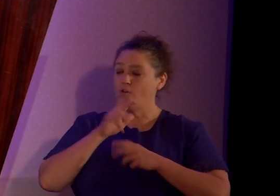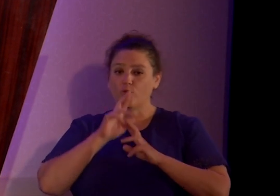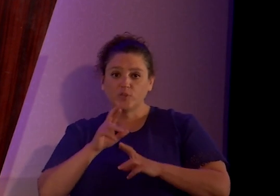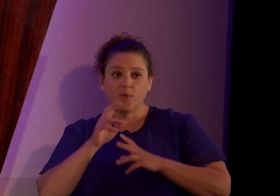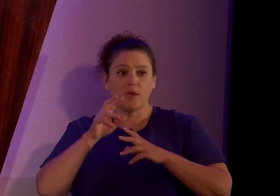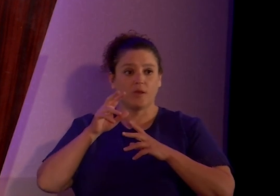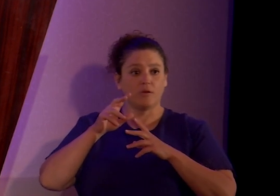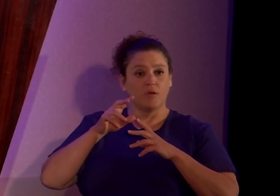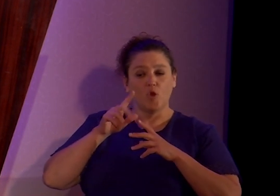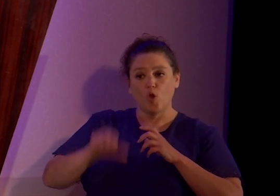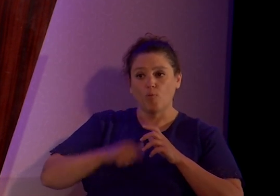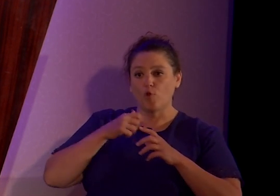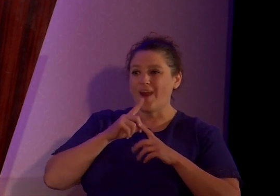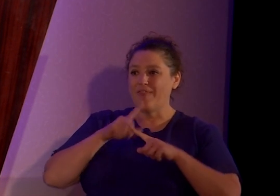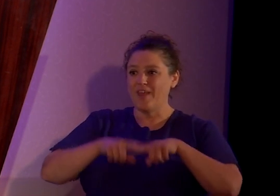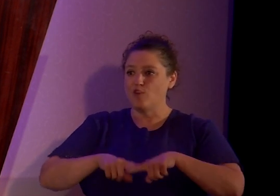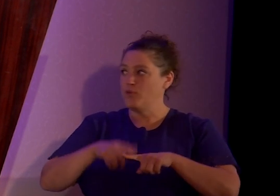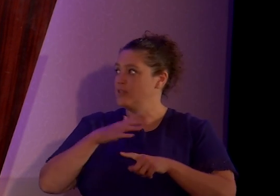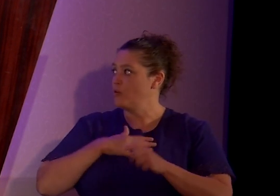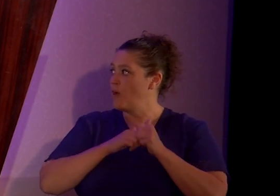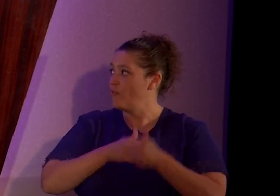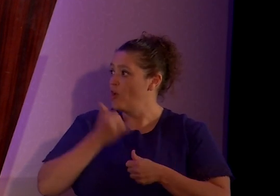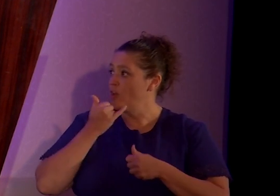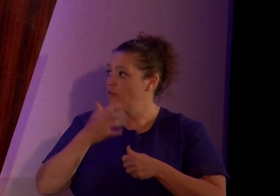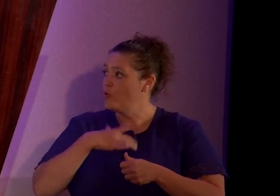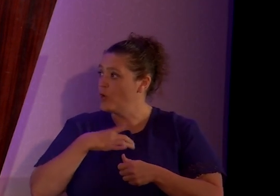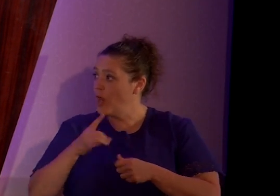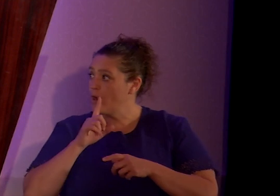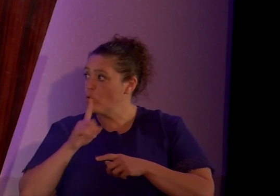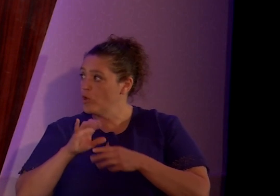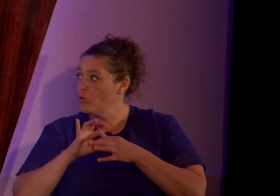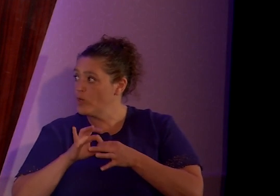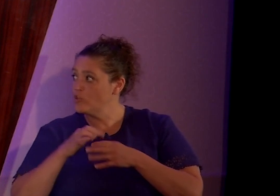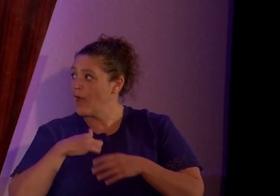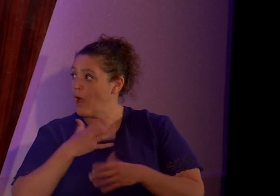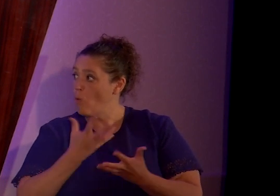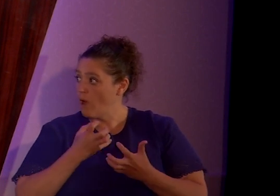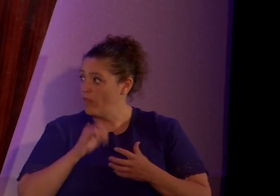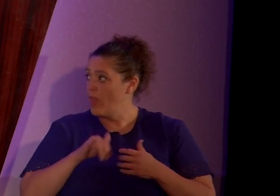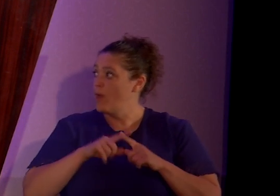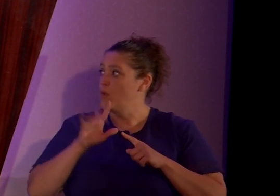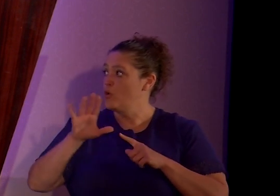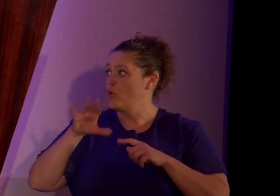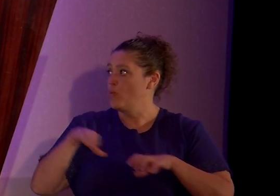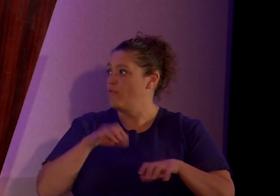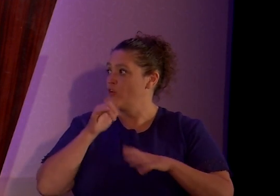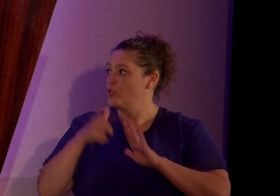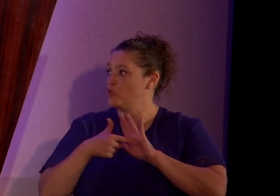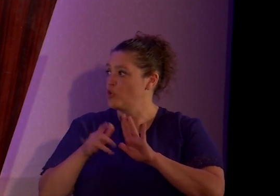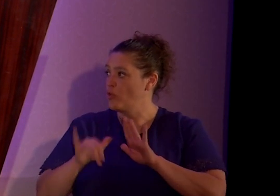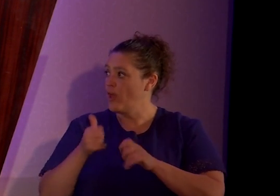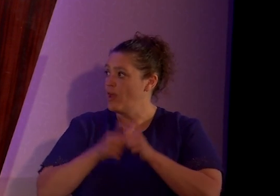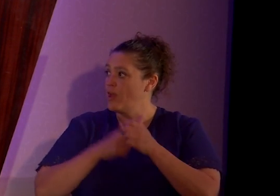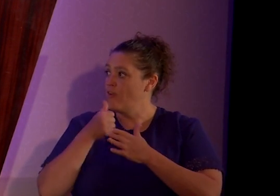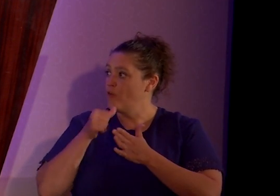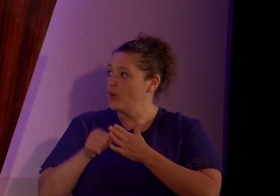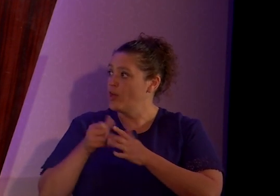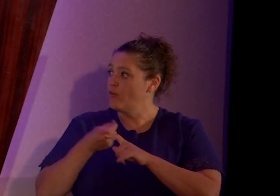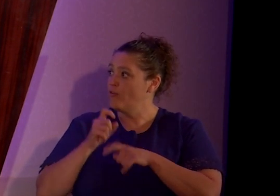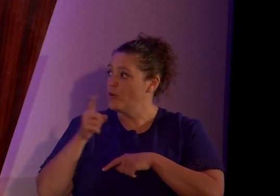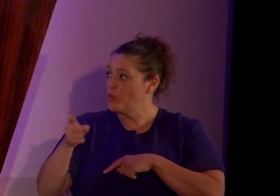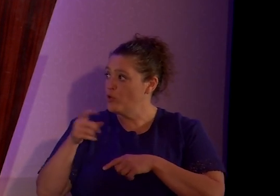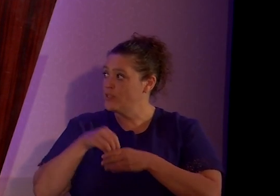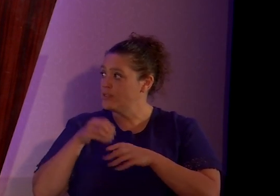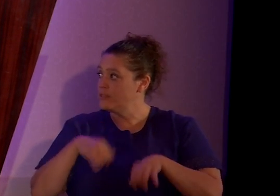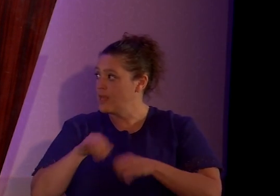If you'd like a real relationship, I'd like that, but your behavior doesn't show that. Every letter from you is the same, and until they change, I